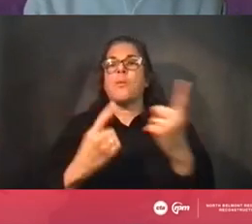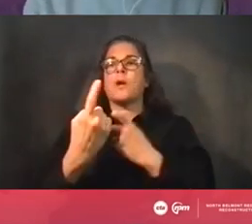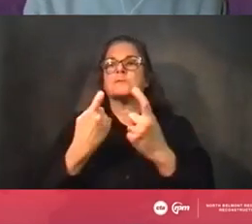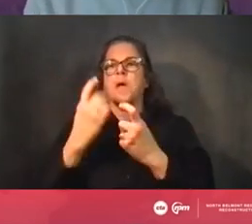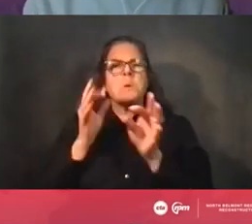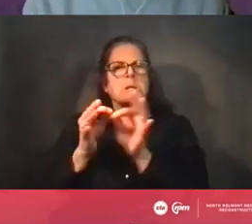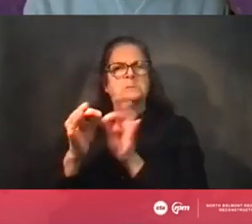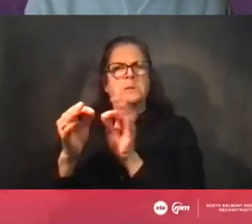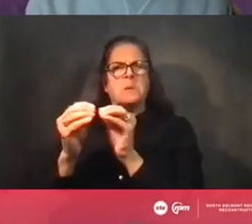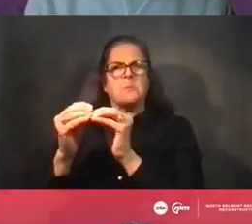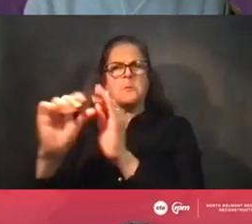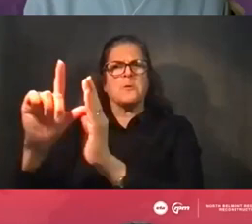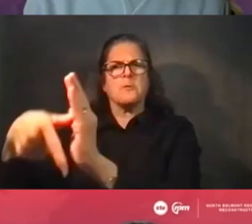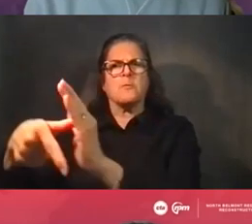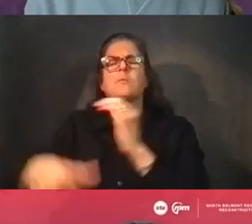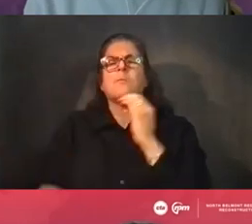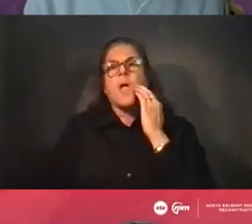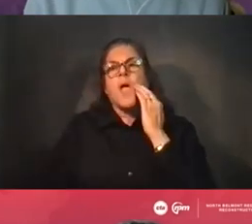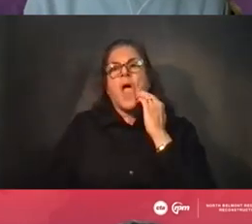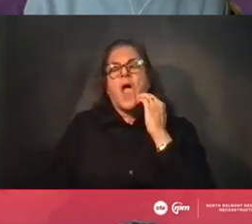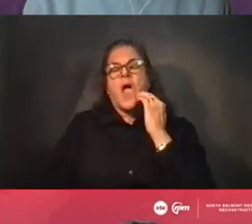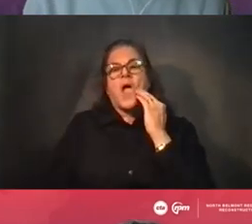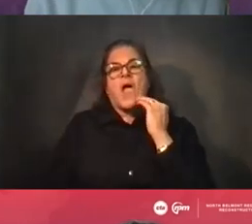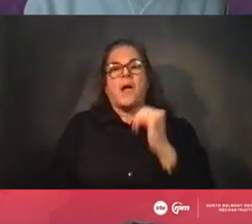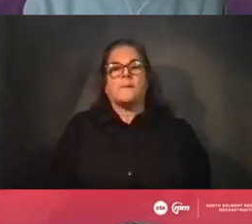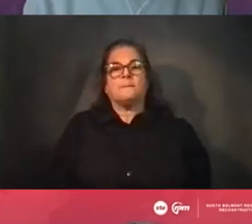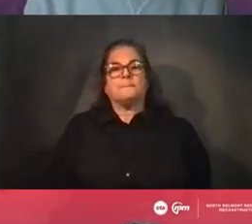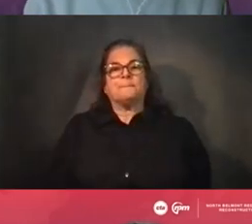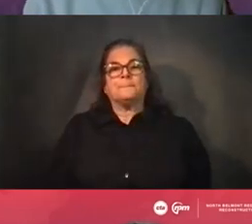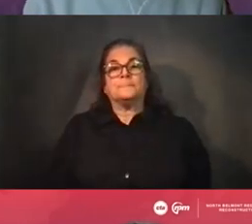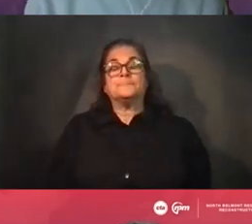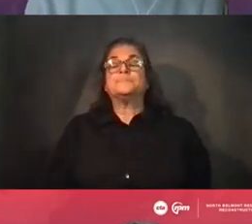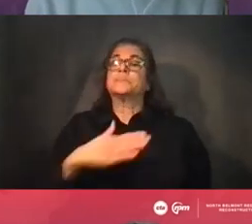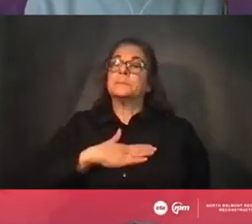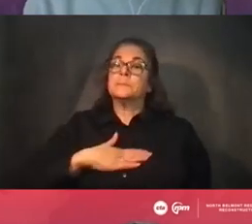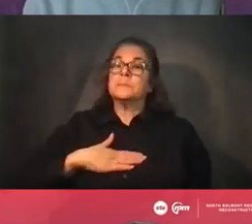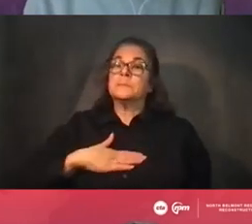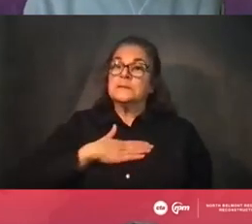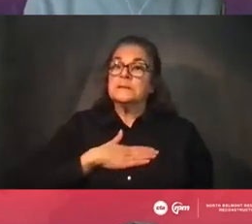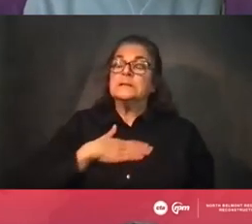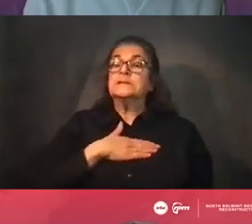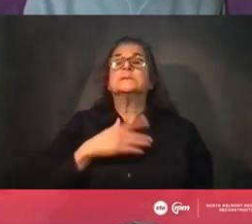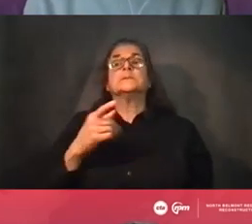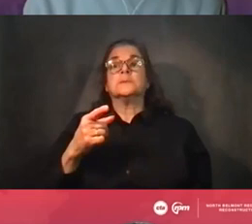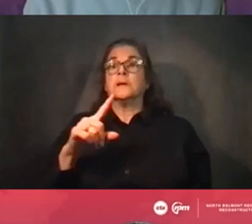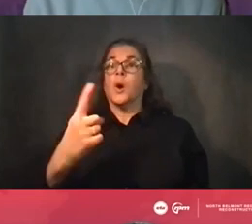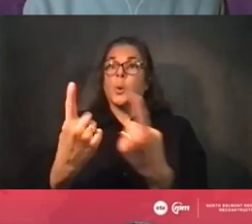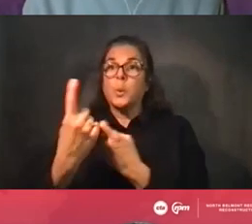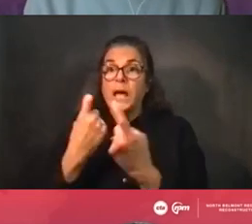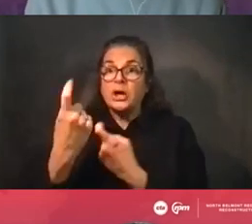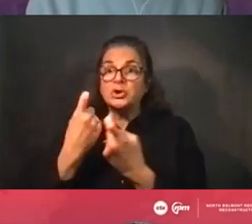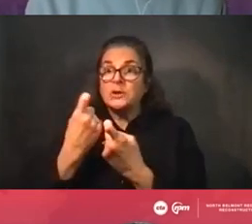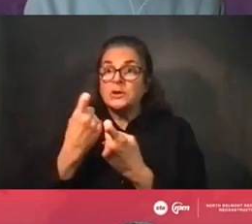when we get to that point. So we really ask though that you keep your questions about the topic of our meeting, which is the red purple bypass